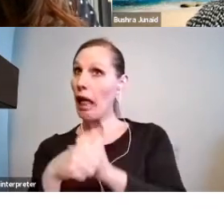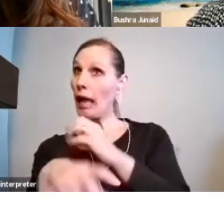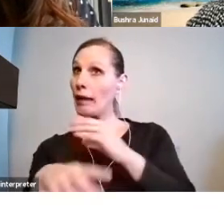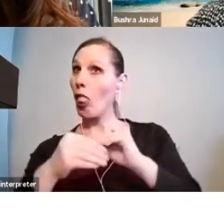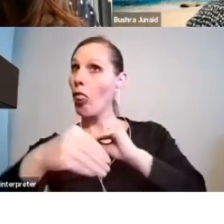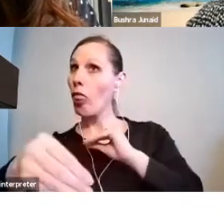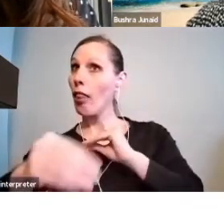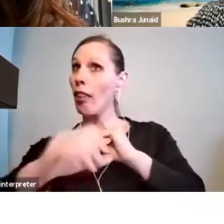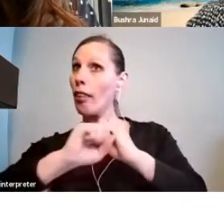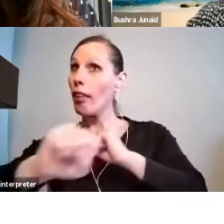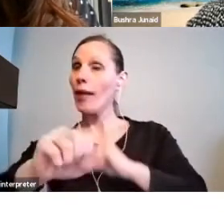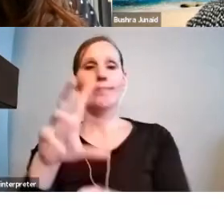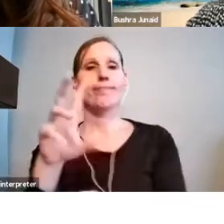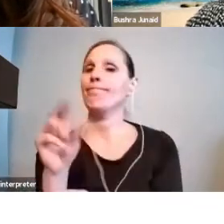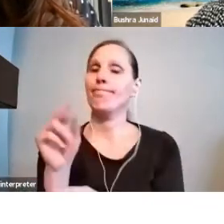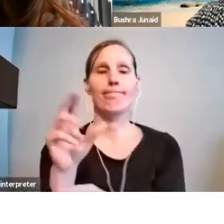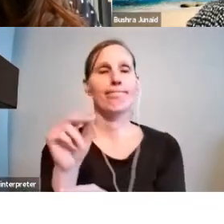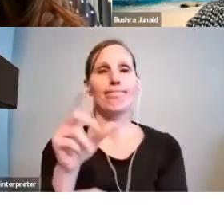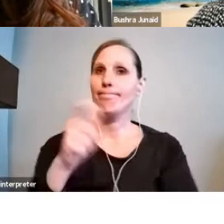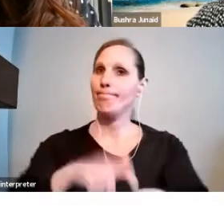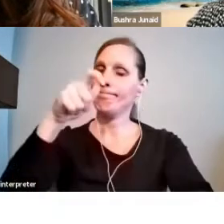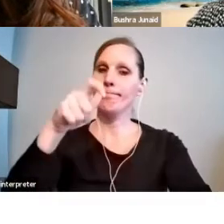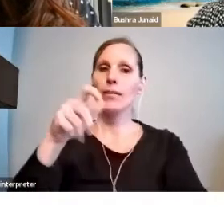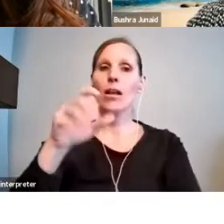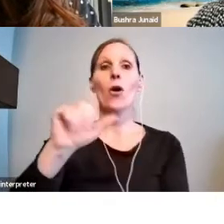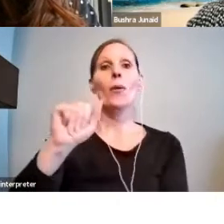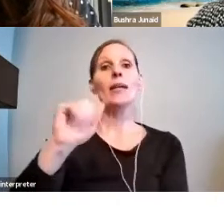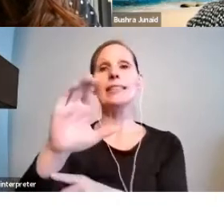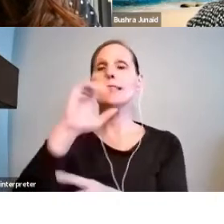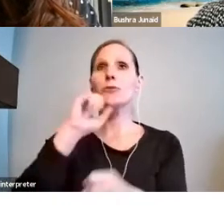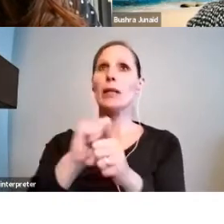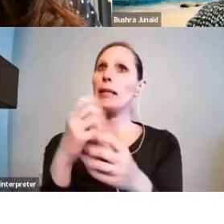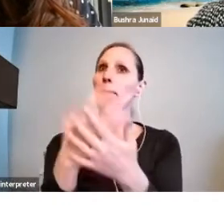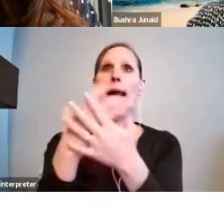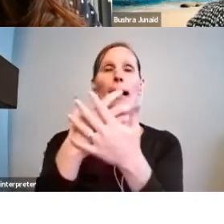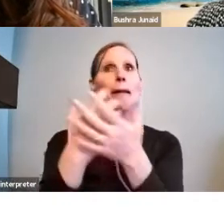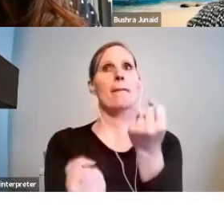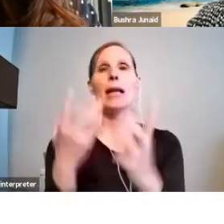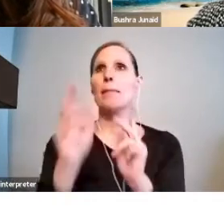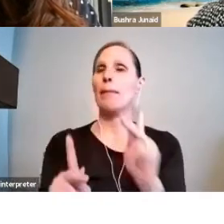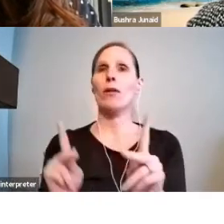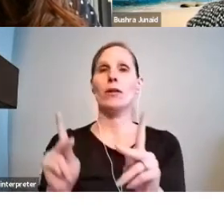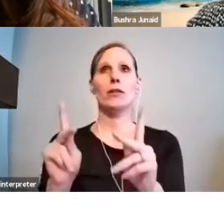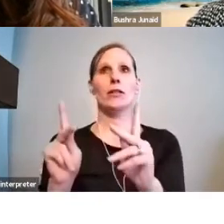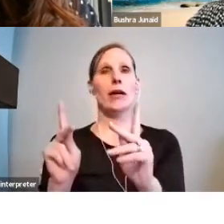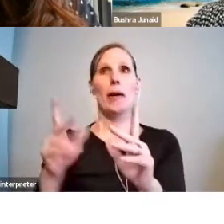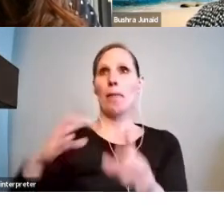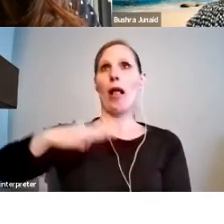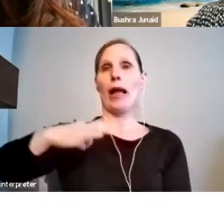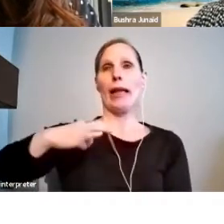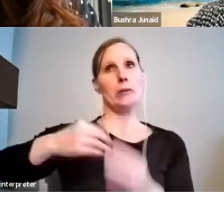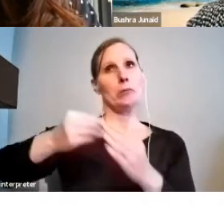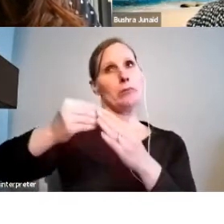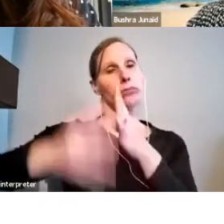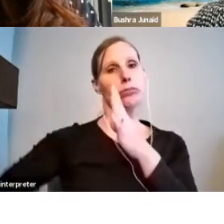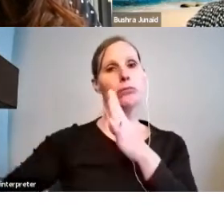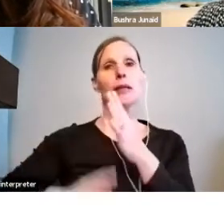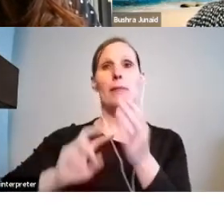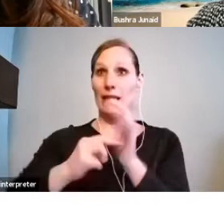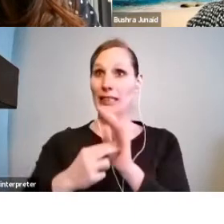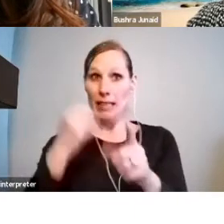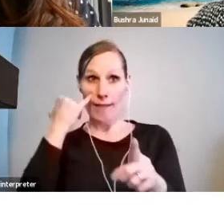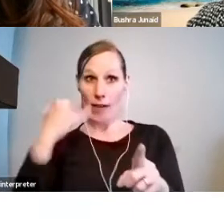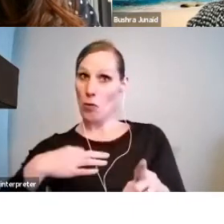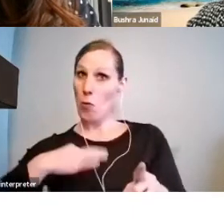OAC grants are competitive, so it's not a type of funding where you can, you will, if you qualify, you're guaranteed